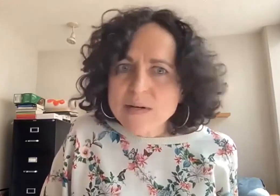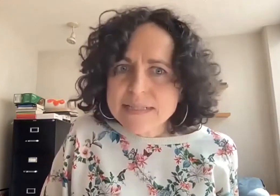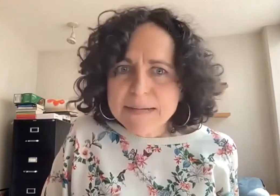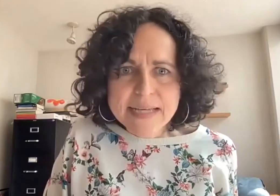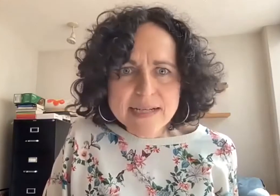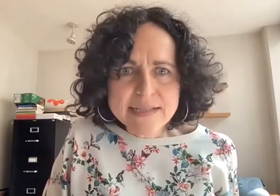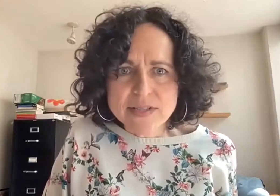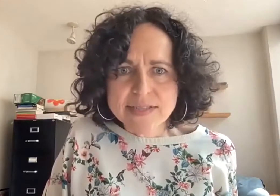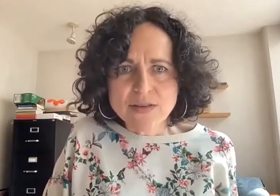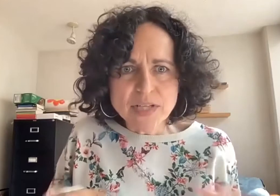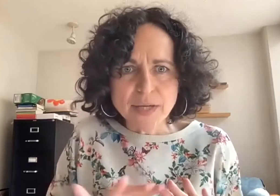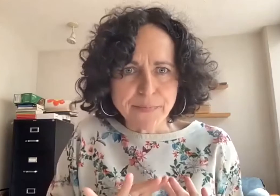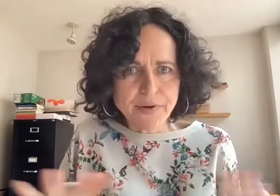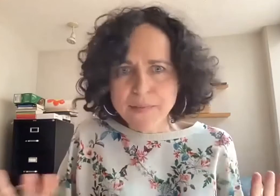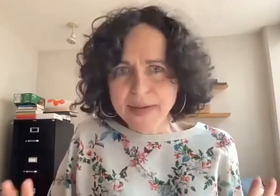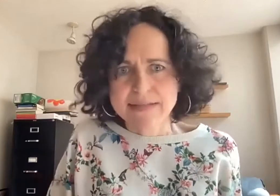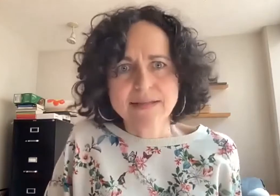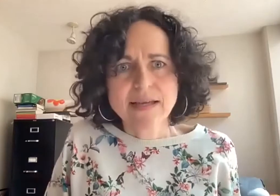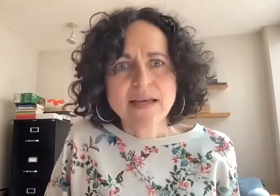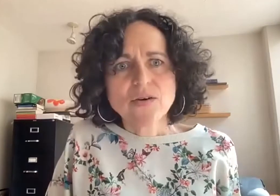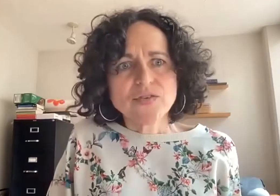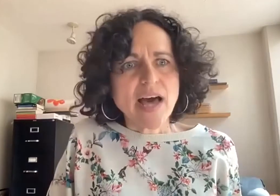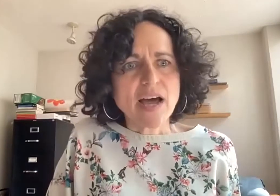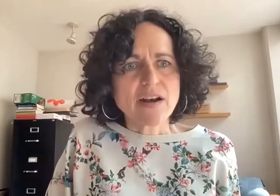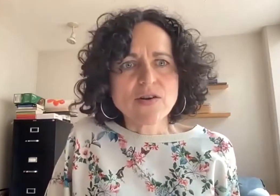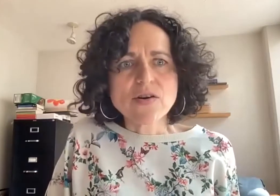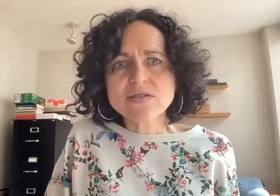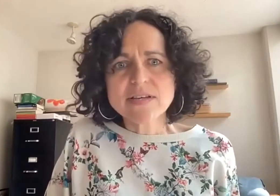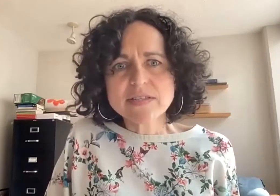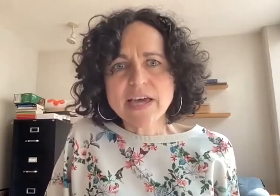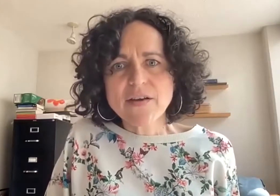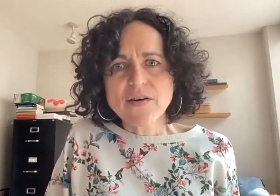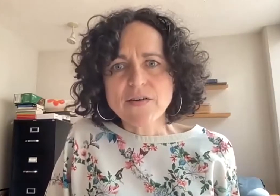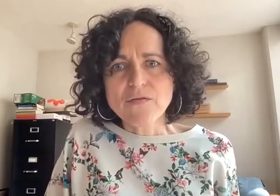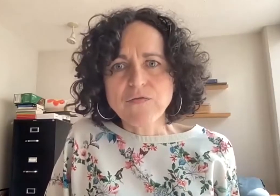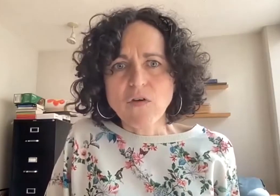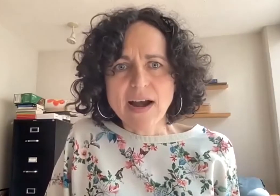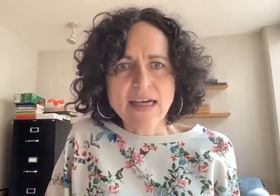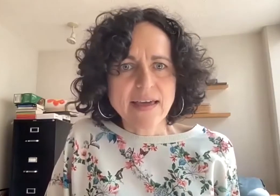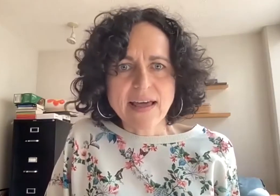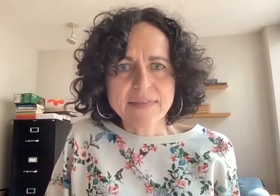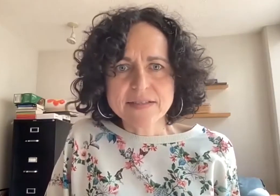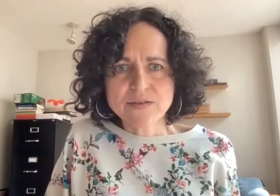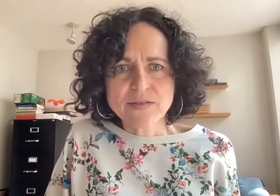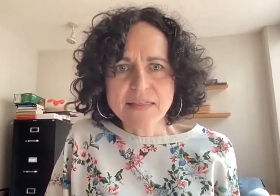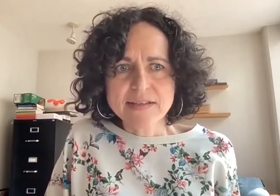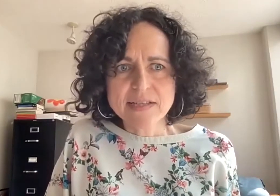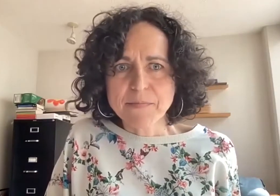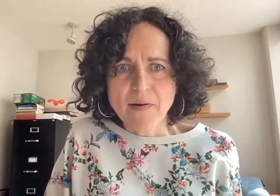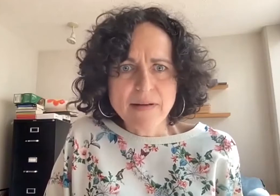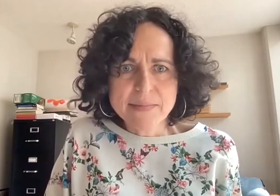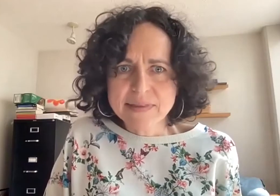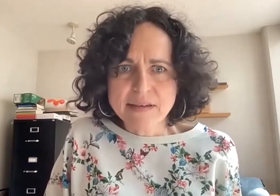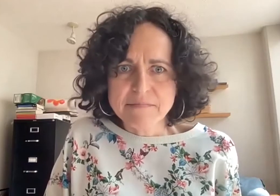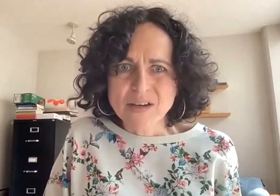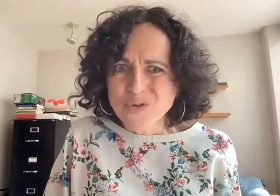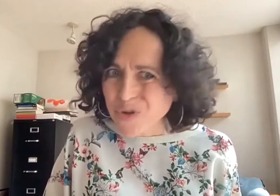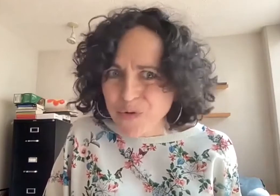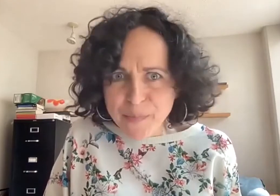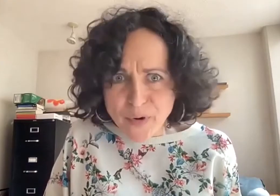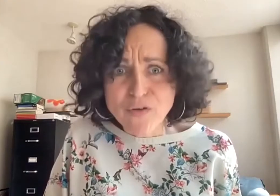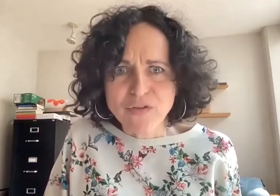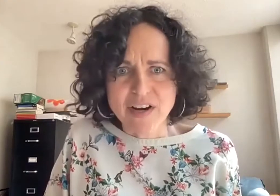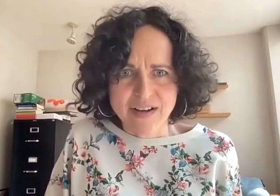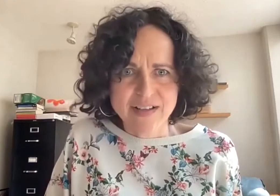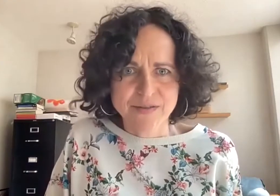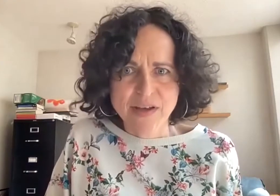in Mexico City and some capitals of the states, they conducted some intelligence quizzes, but not outside